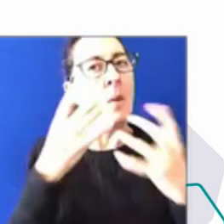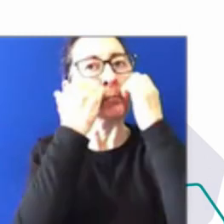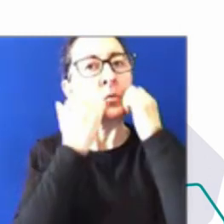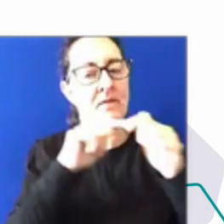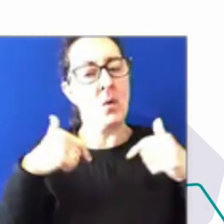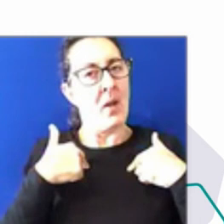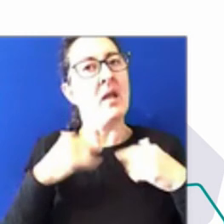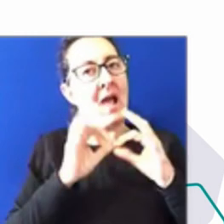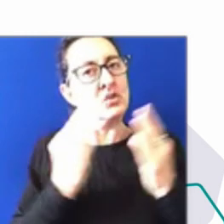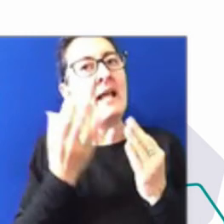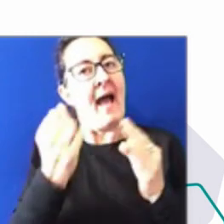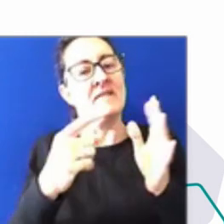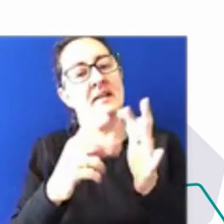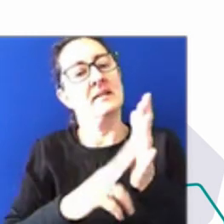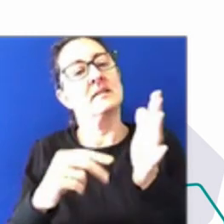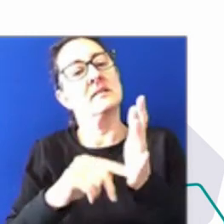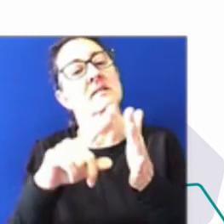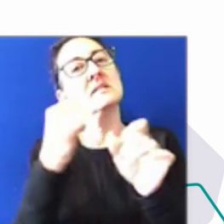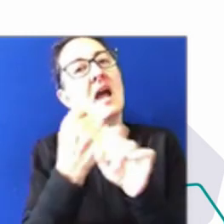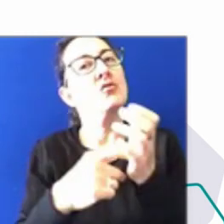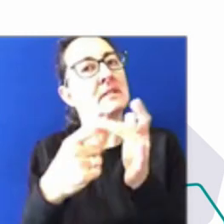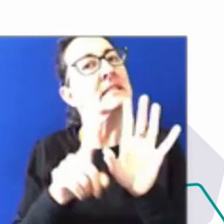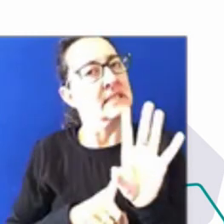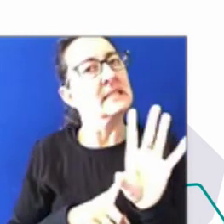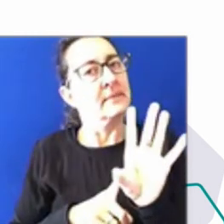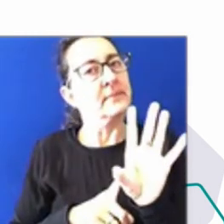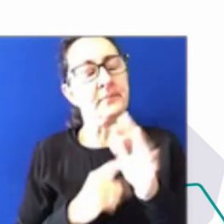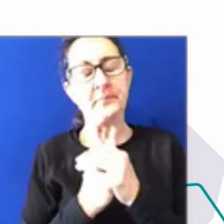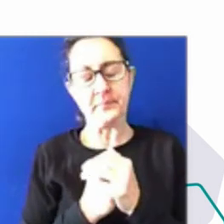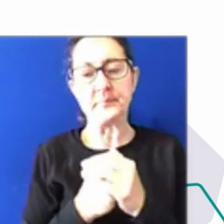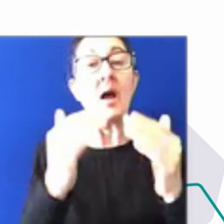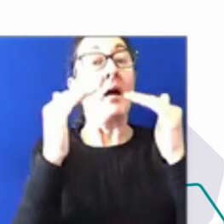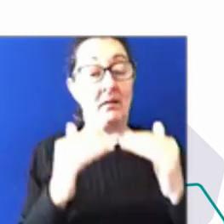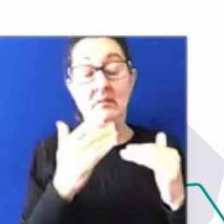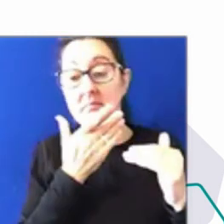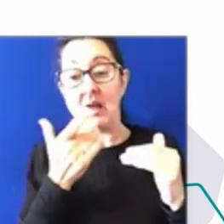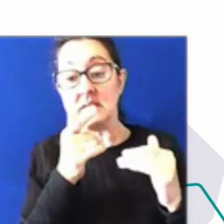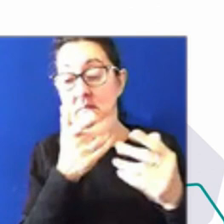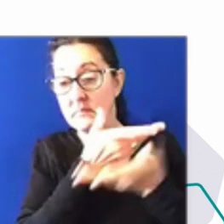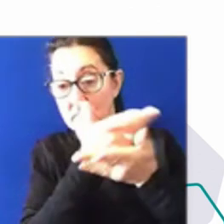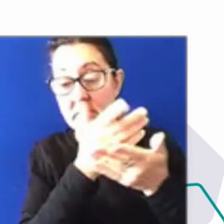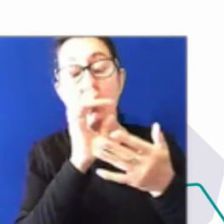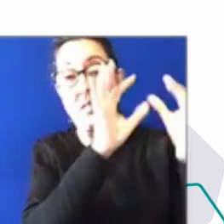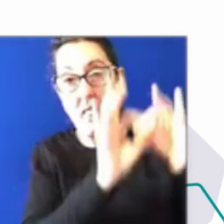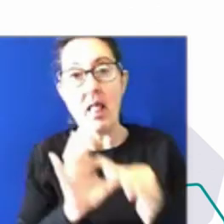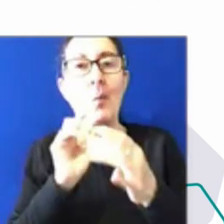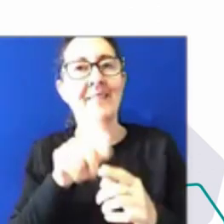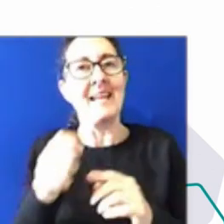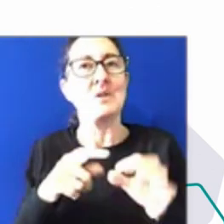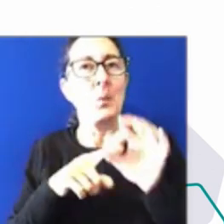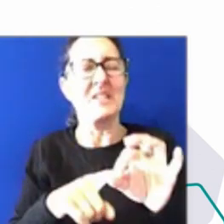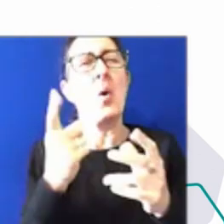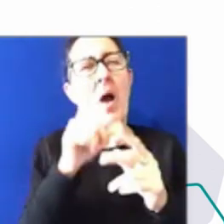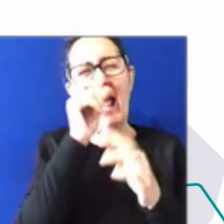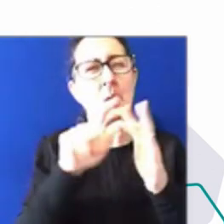So, which actually leads quite nicely into the next question, which is what can we do to support staff wellbeing during extremely busy